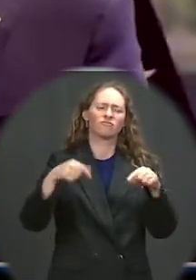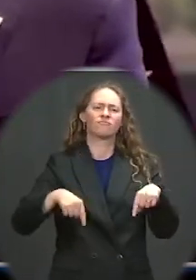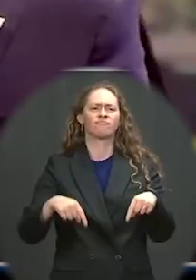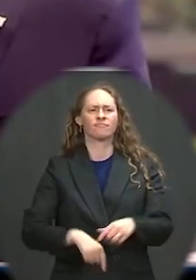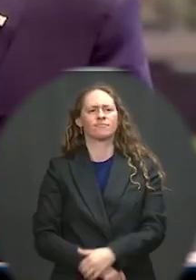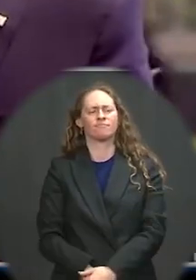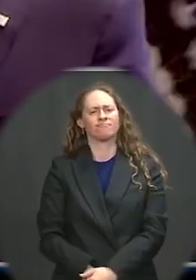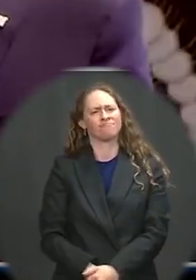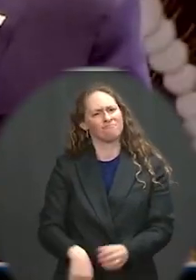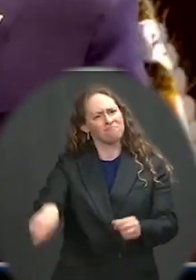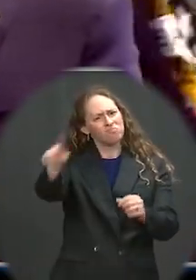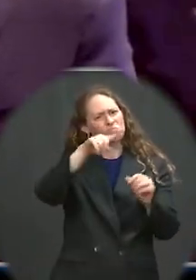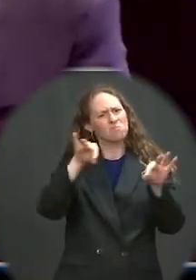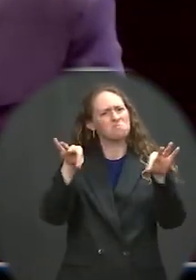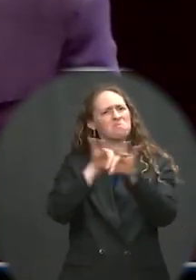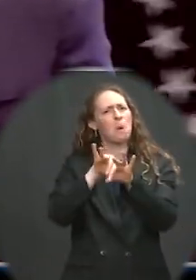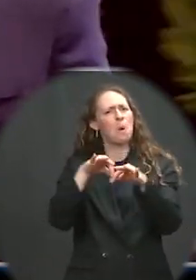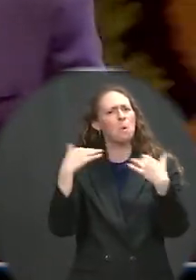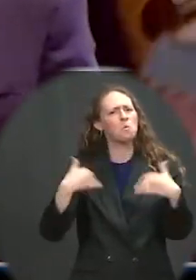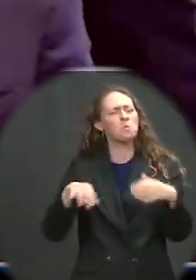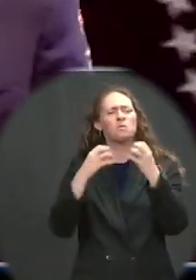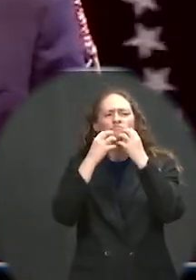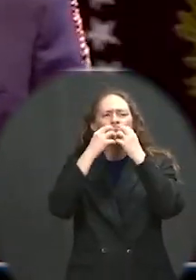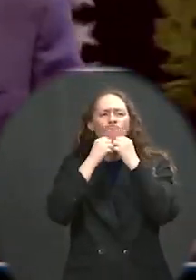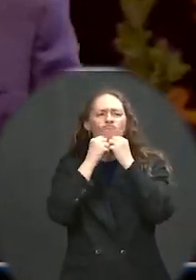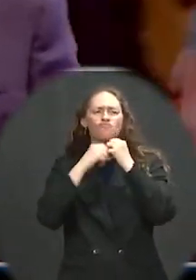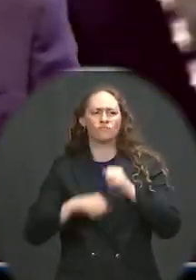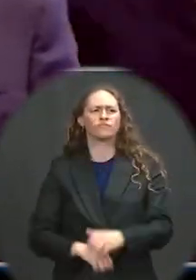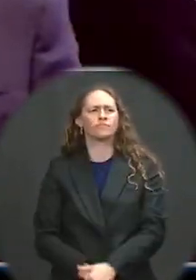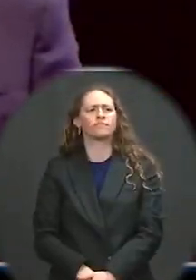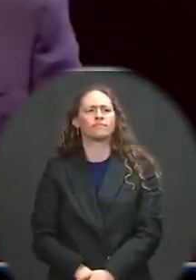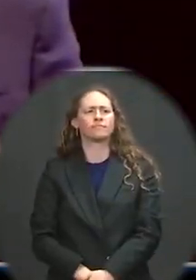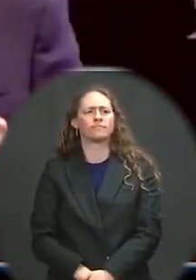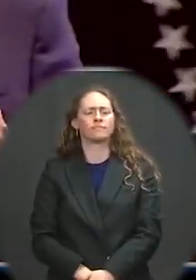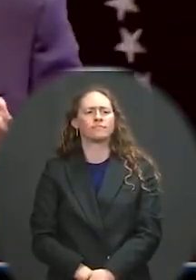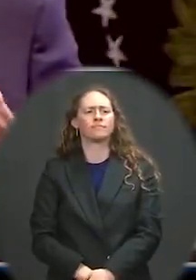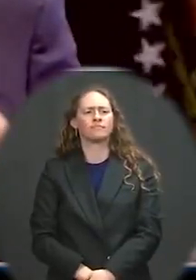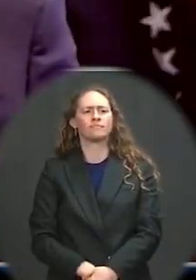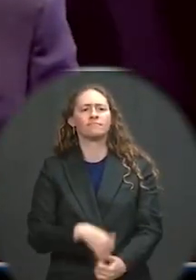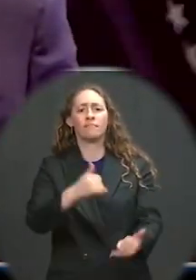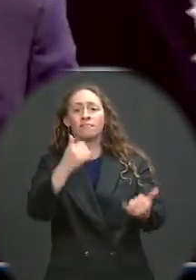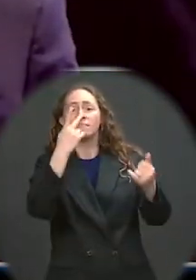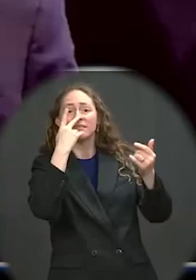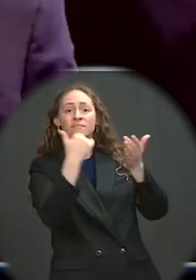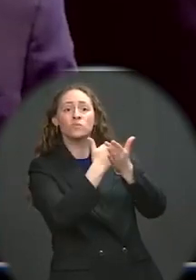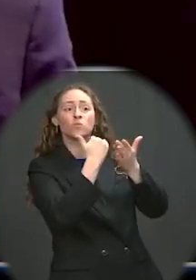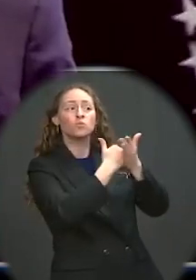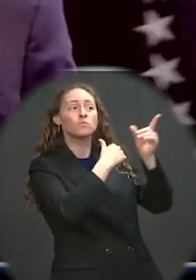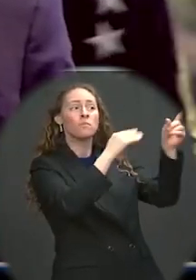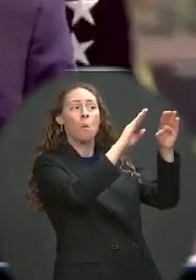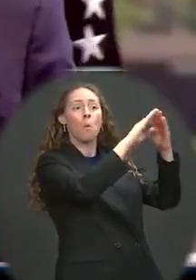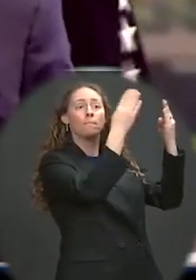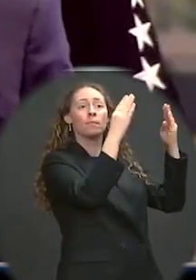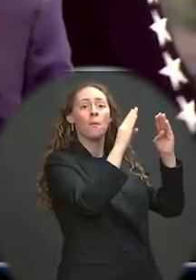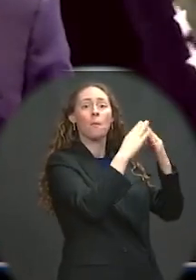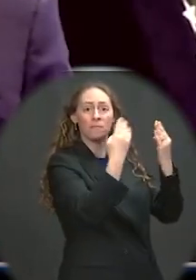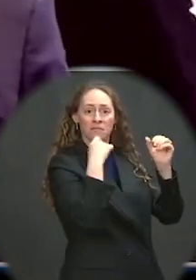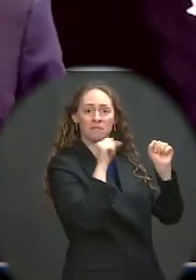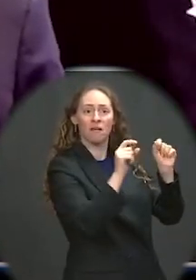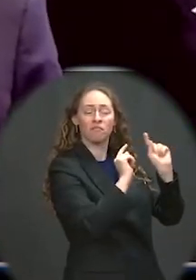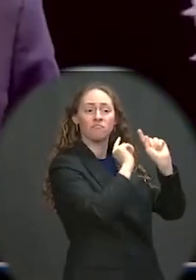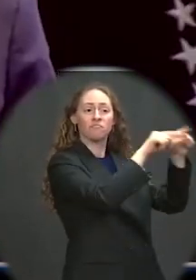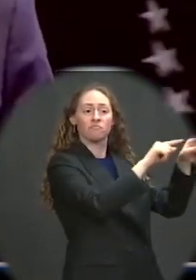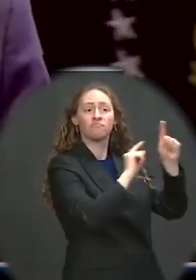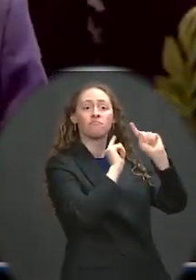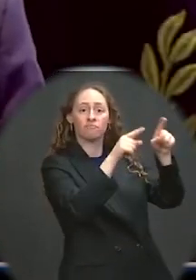and new sea lanes open. We, the United States, are an Arctic nation. The United States